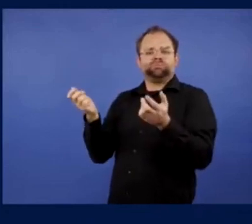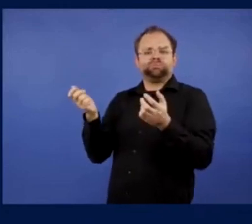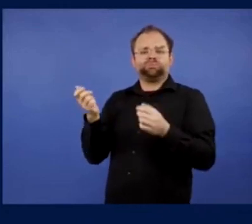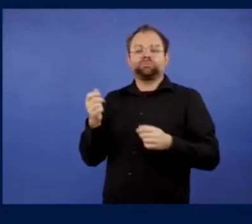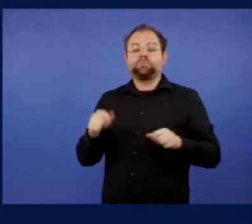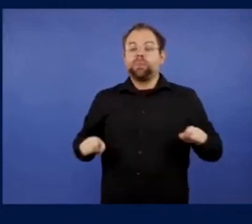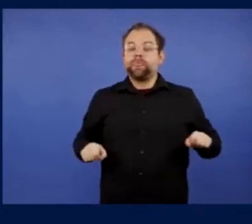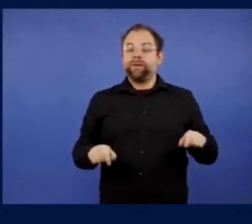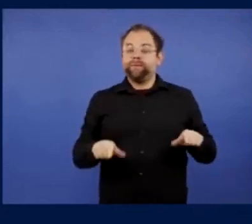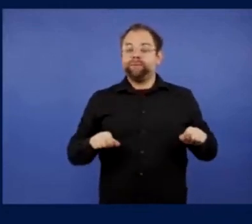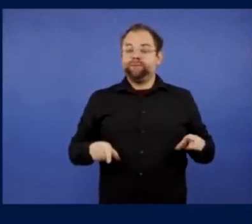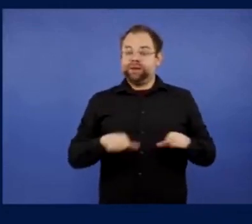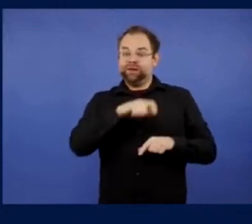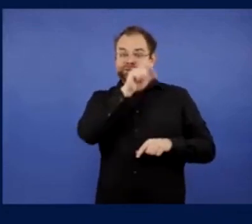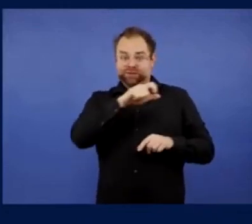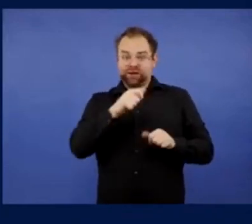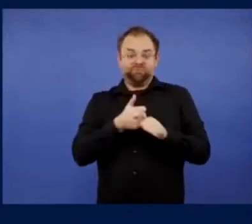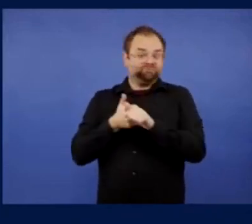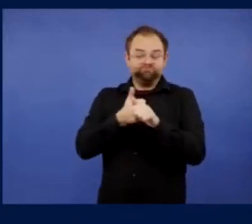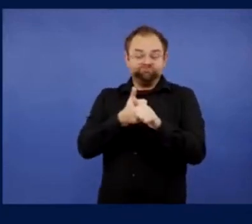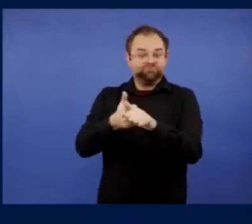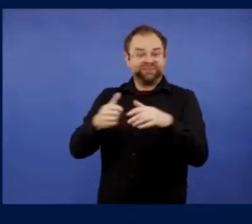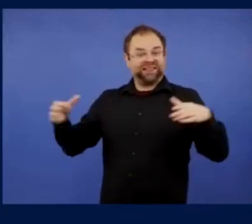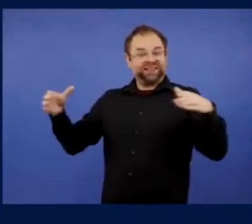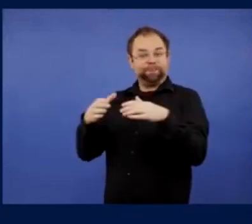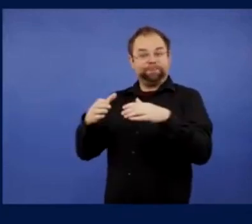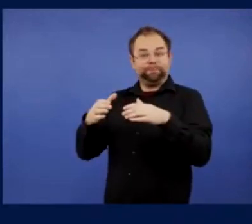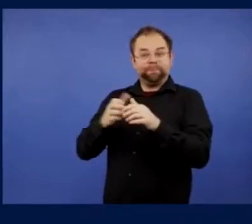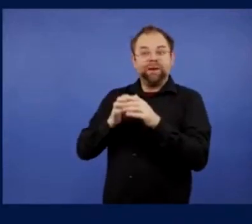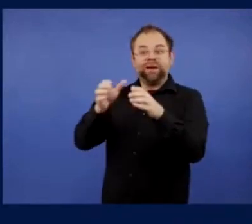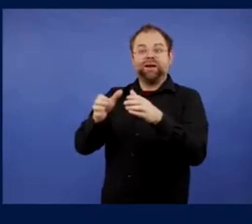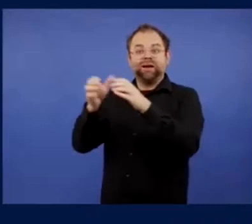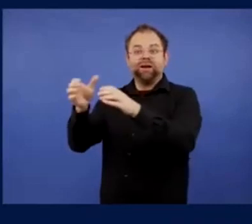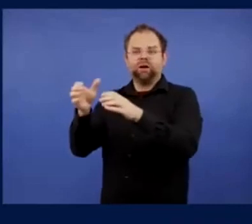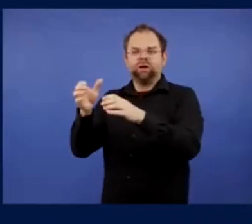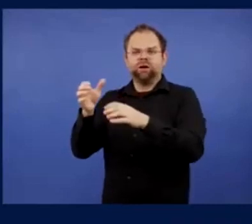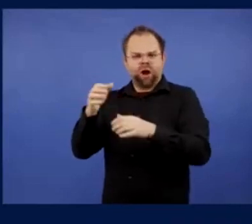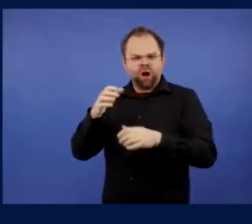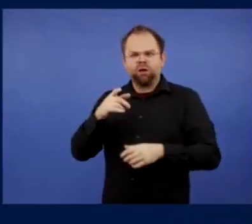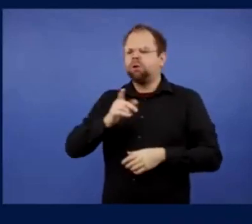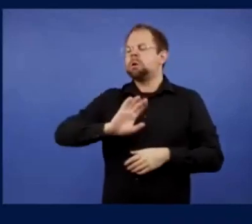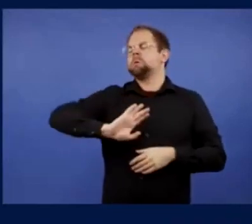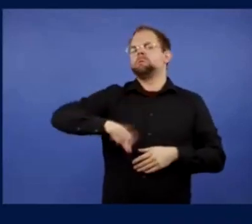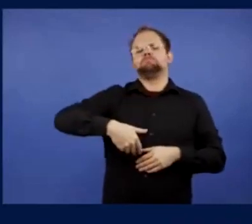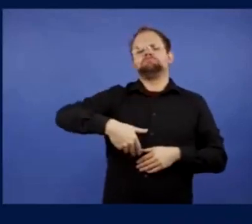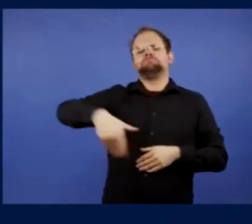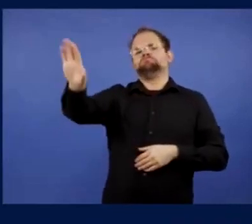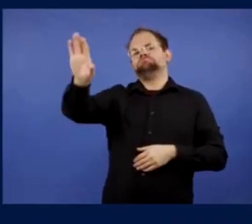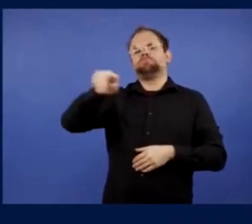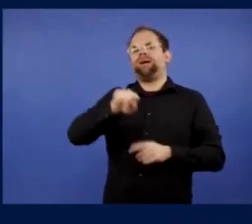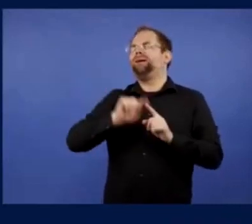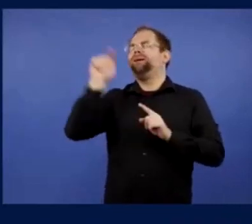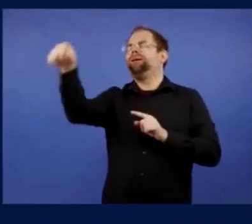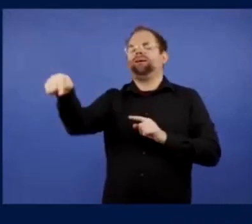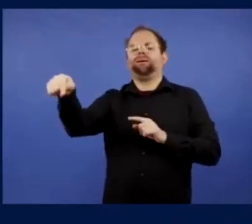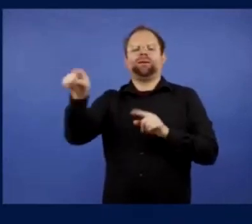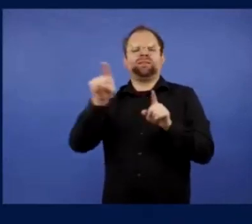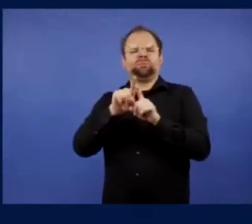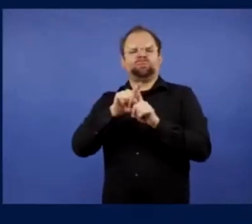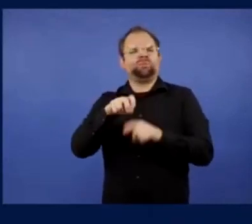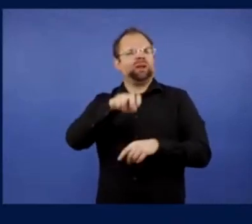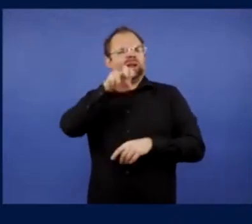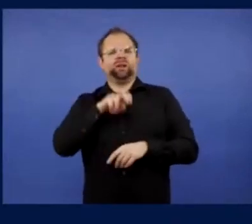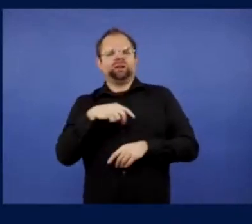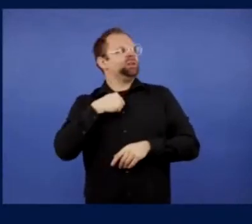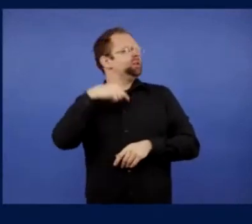within every stadium in Europe where they can accommodate a amount of wheelchair users with the away fans. just,